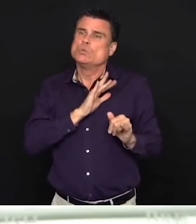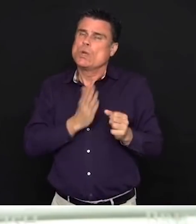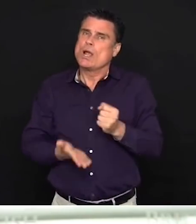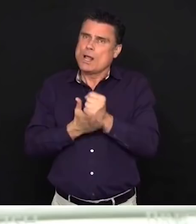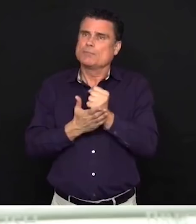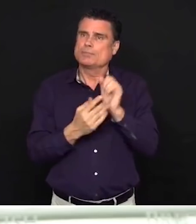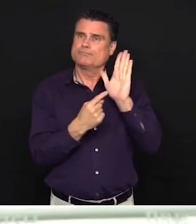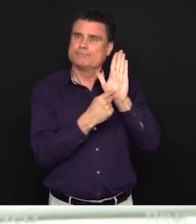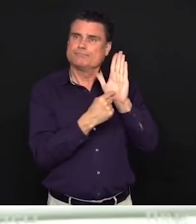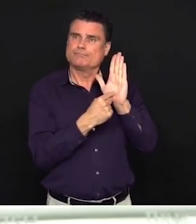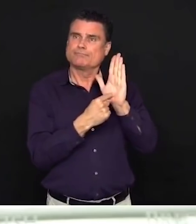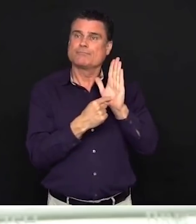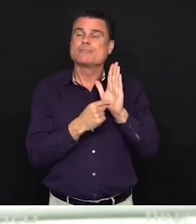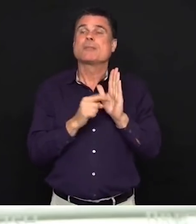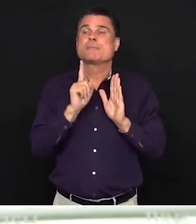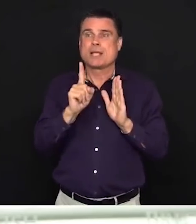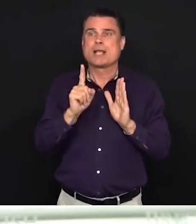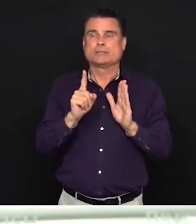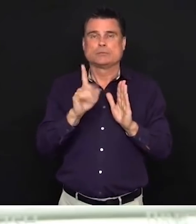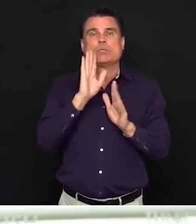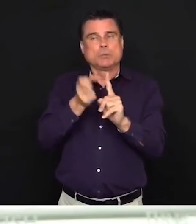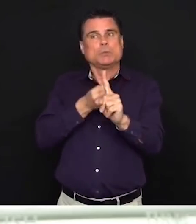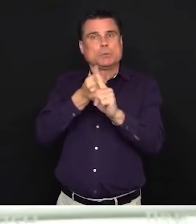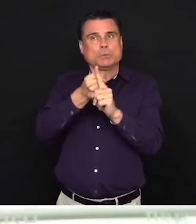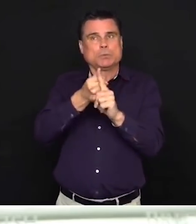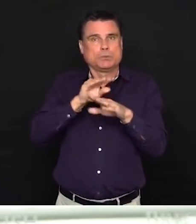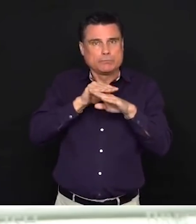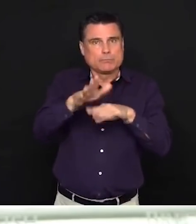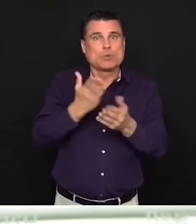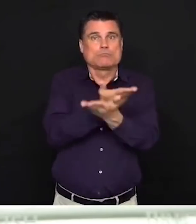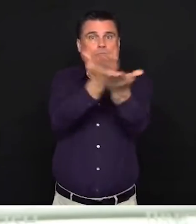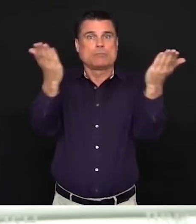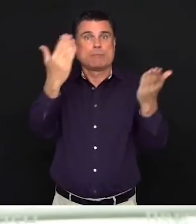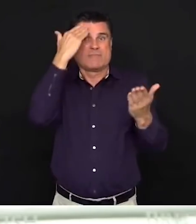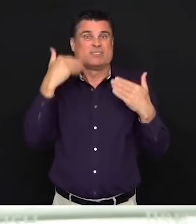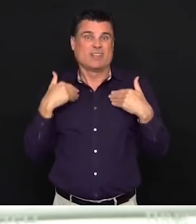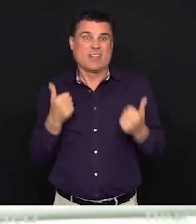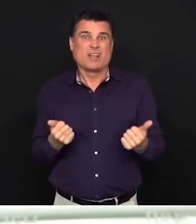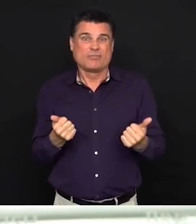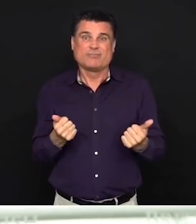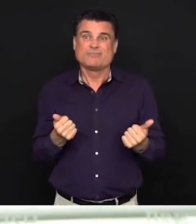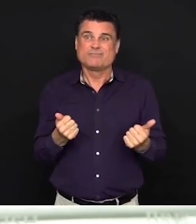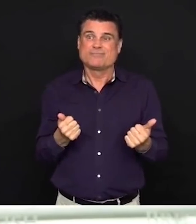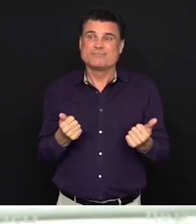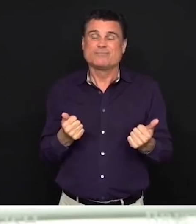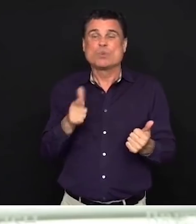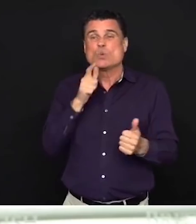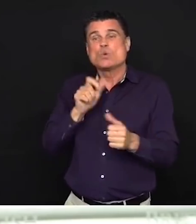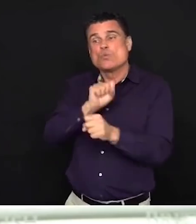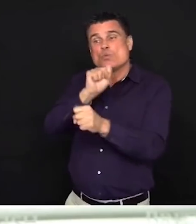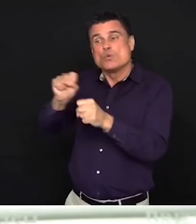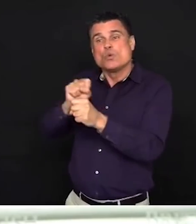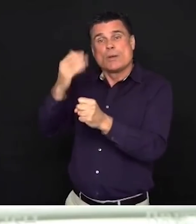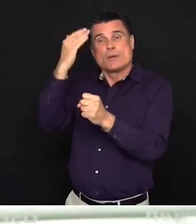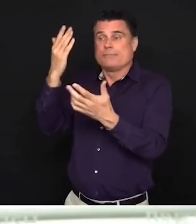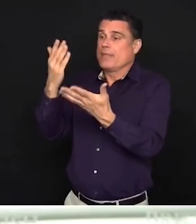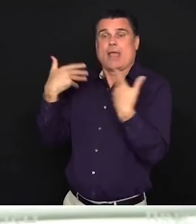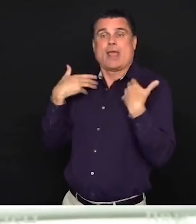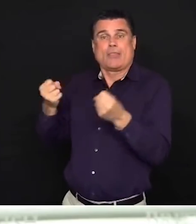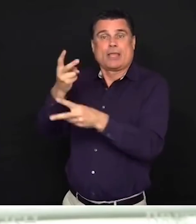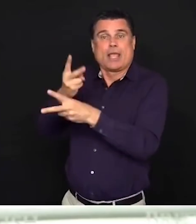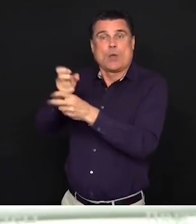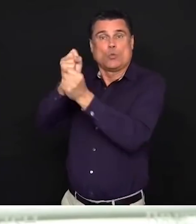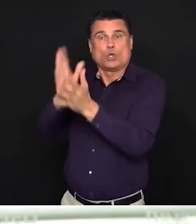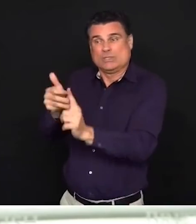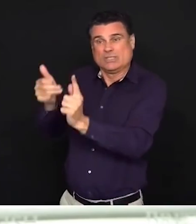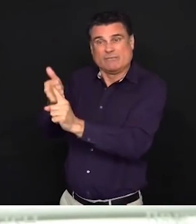Frontline service providers and community agencies are giving everything they possibly can. They're pouring their hearts and their souls into meeting